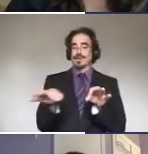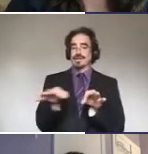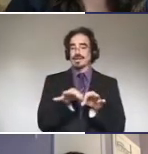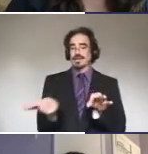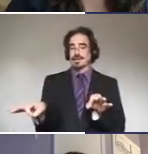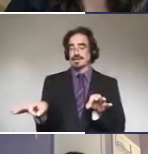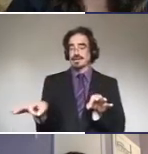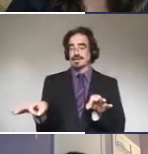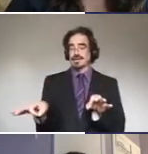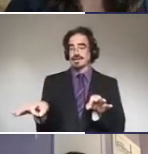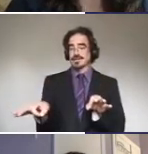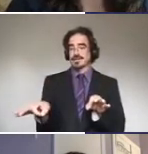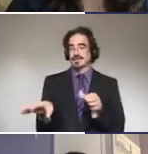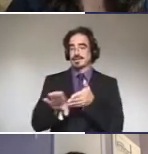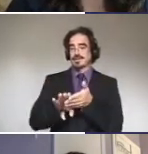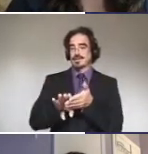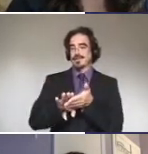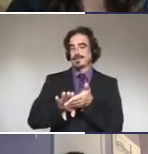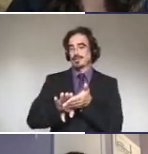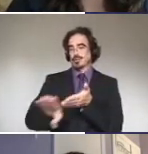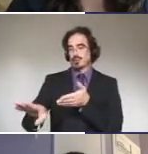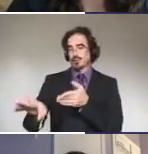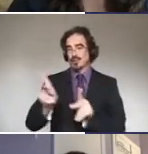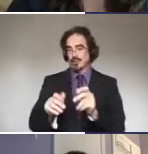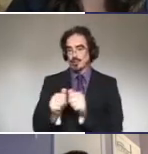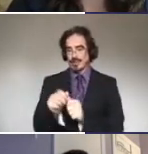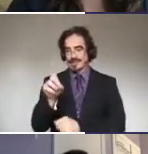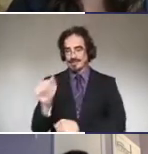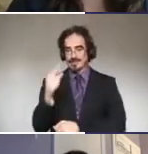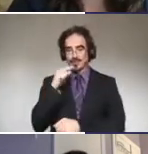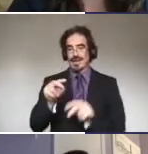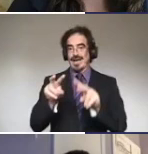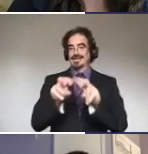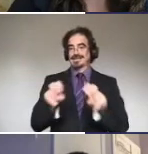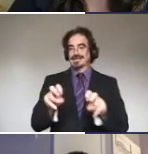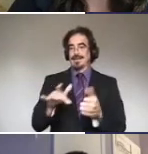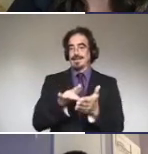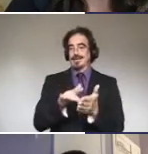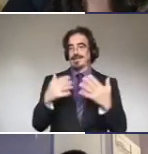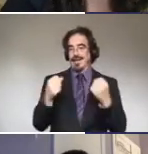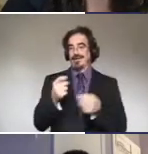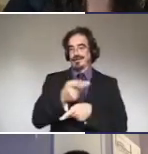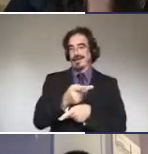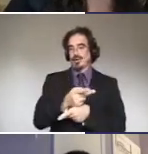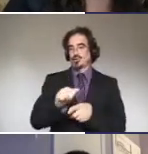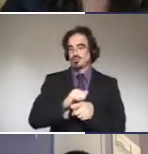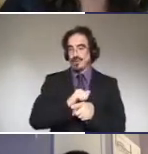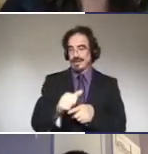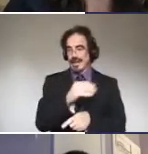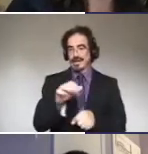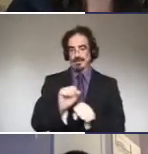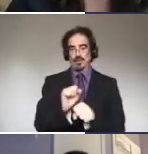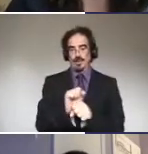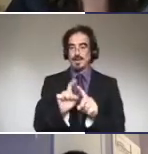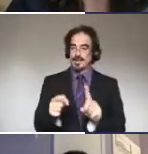that preclude individuals with disabilities from assessing medical and healthcare training and employment. And what it comes down to